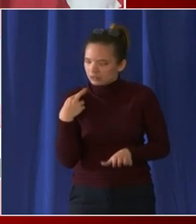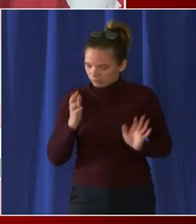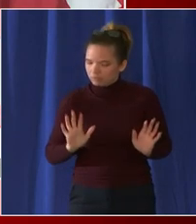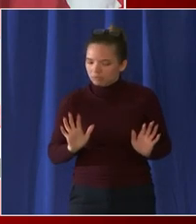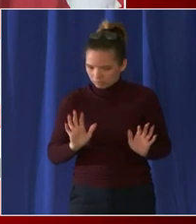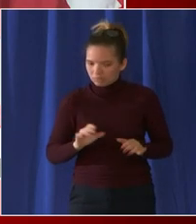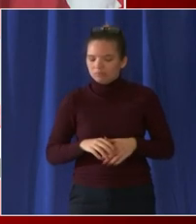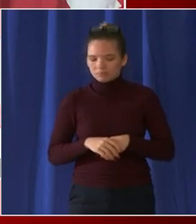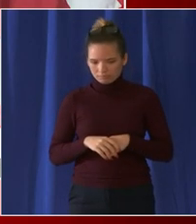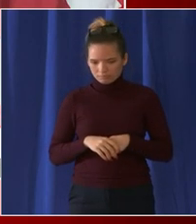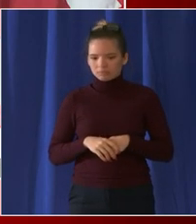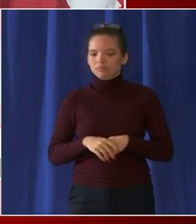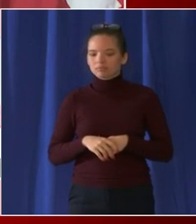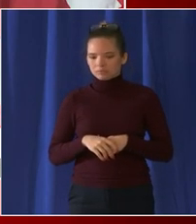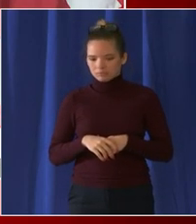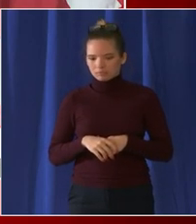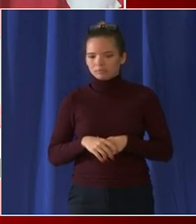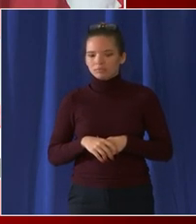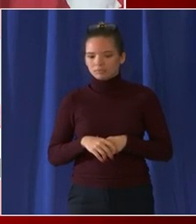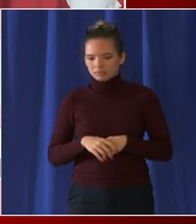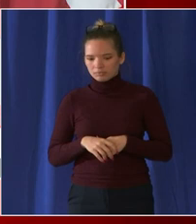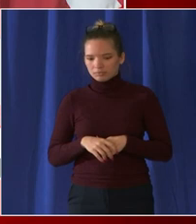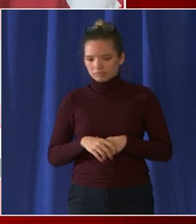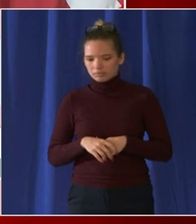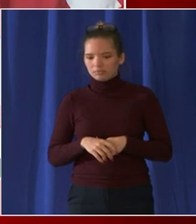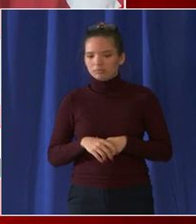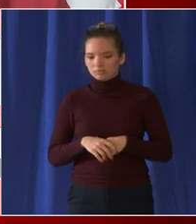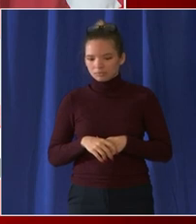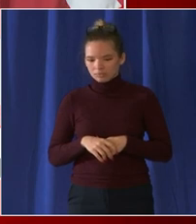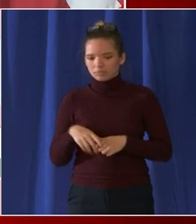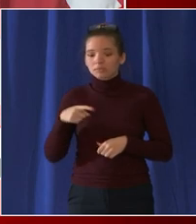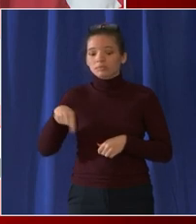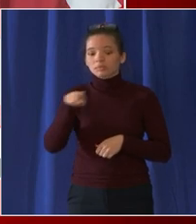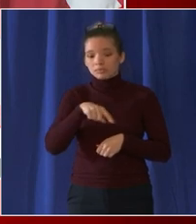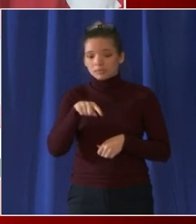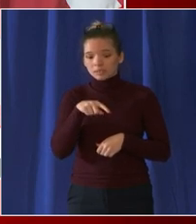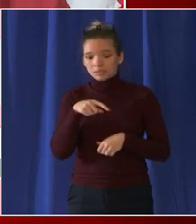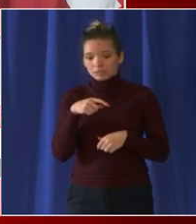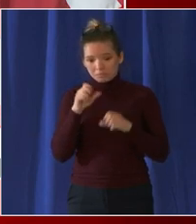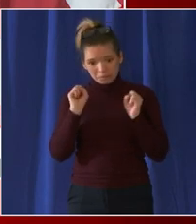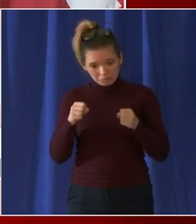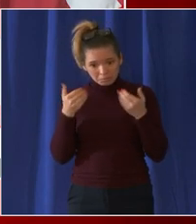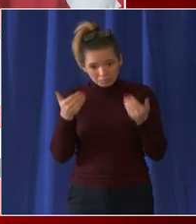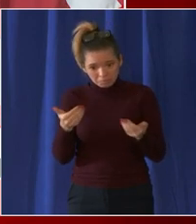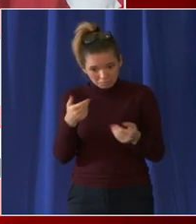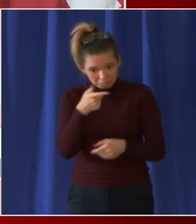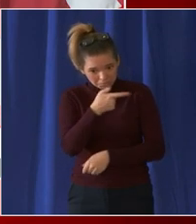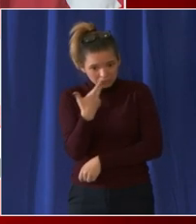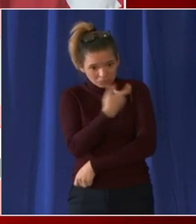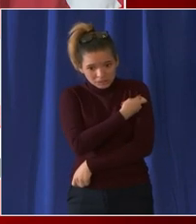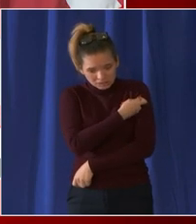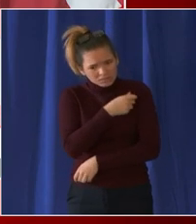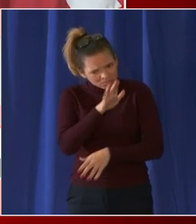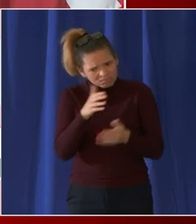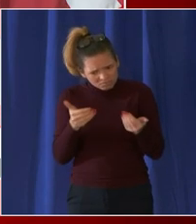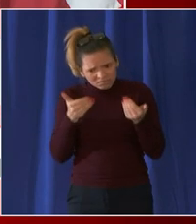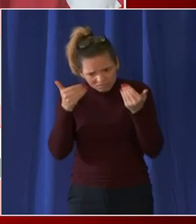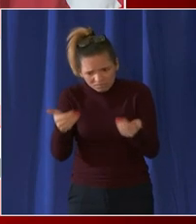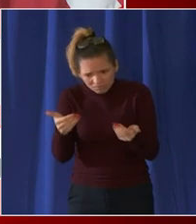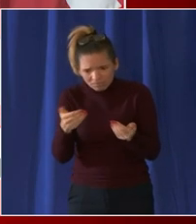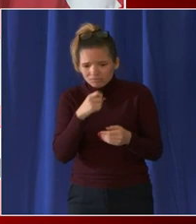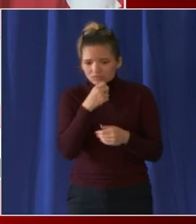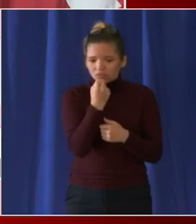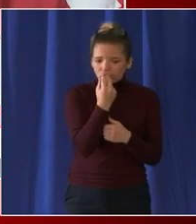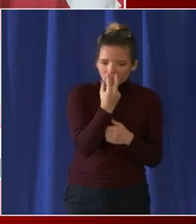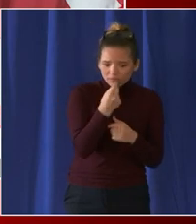the booster who is eligible now a new group of people eligible 12 to 15 year olds we are going to continue to post